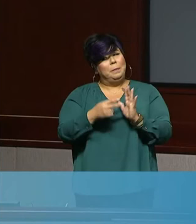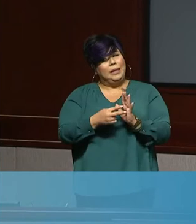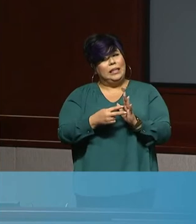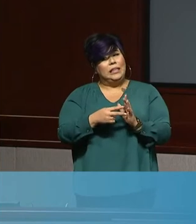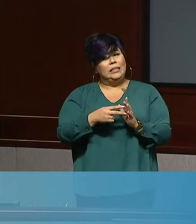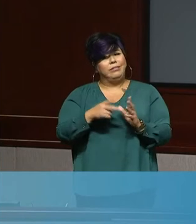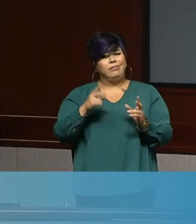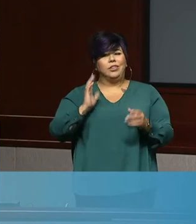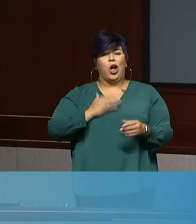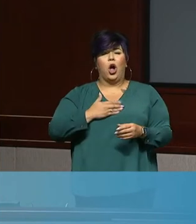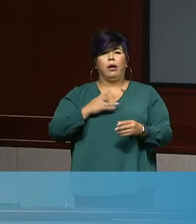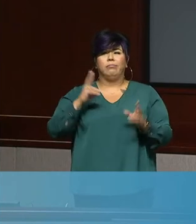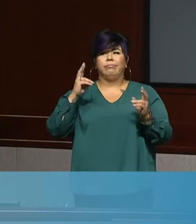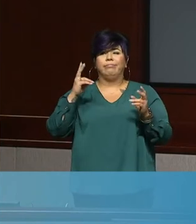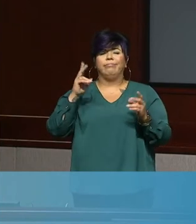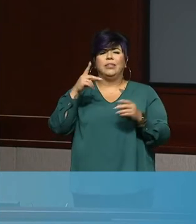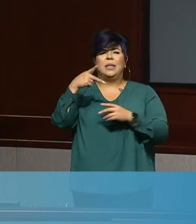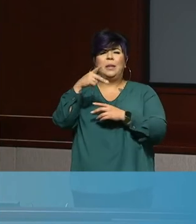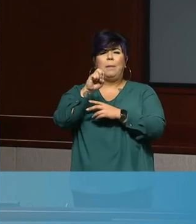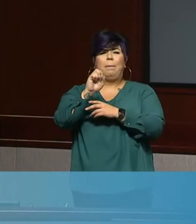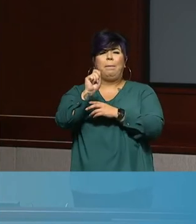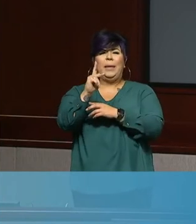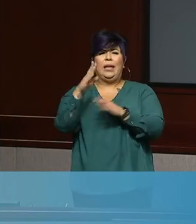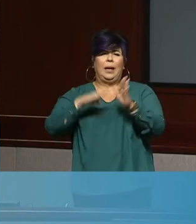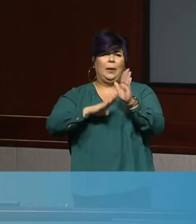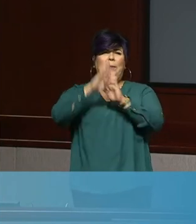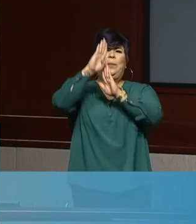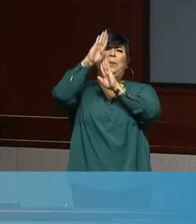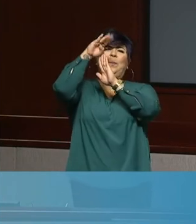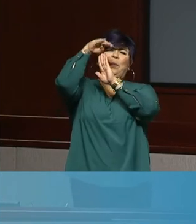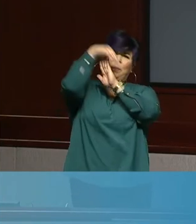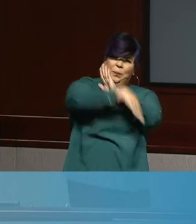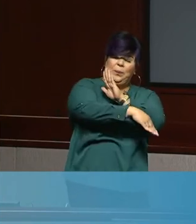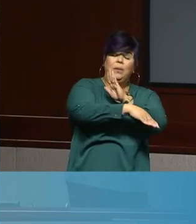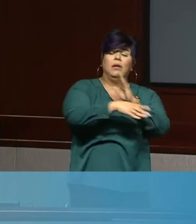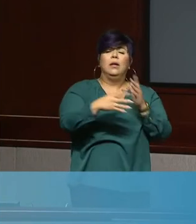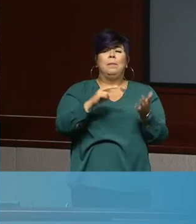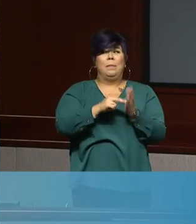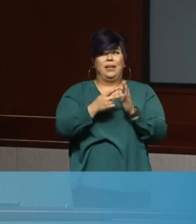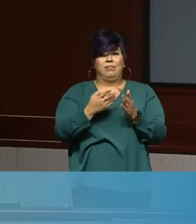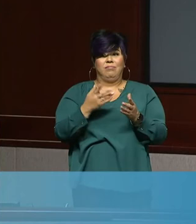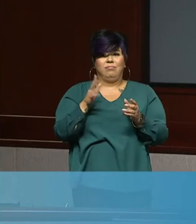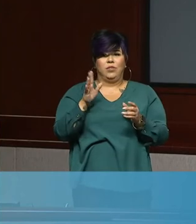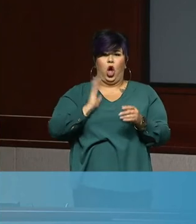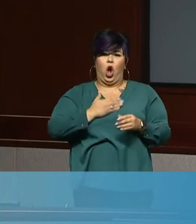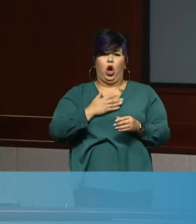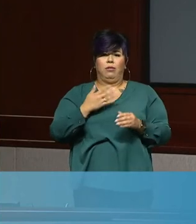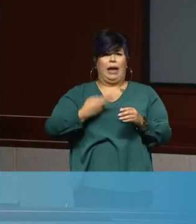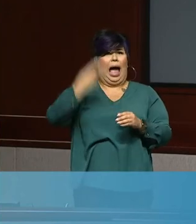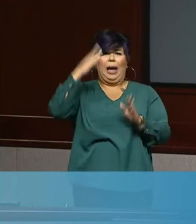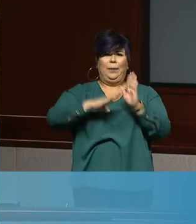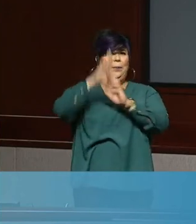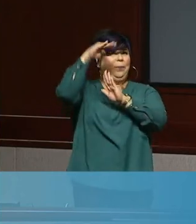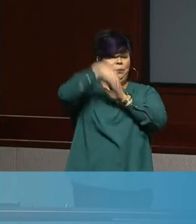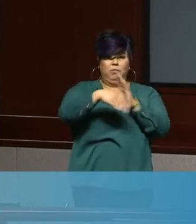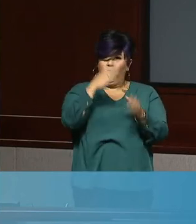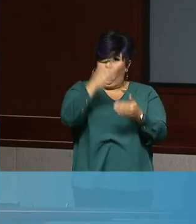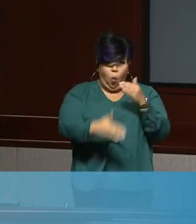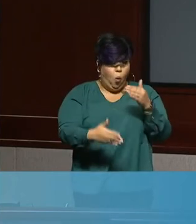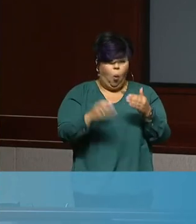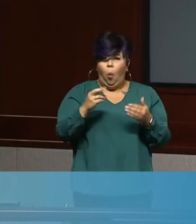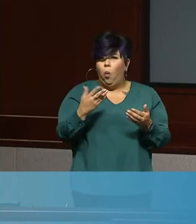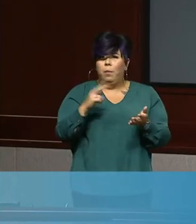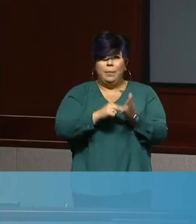able to see that yet? I'm going to ask, or first wave perhaps. I'm not sure. Yeah. Yeah. Understood. Kim's going to answer that question.